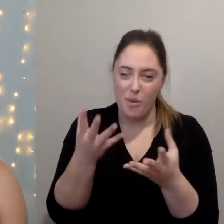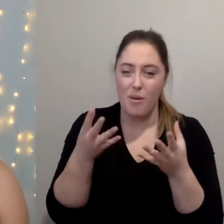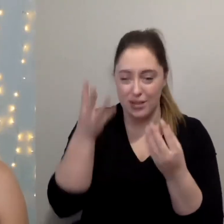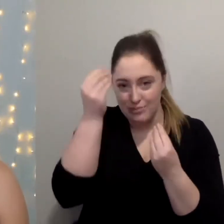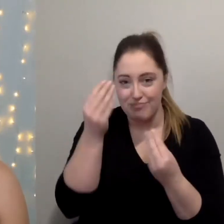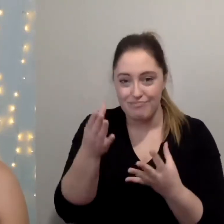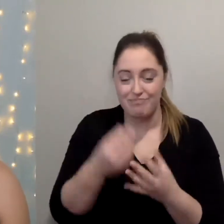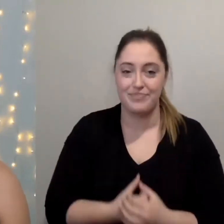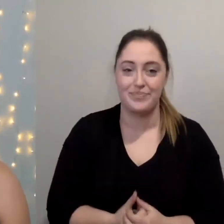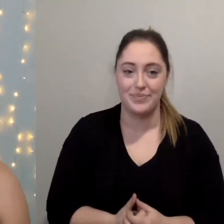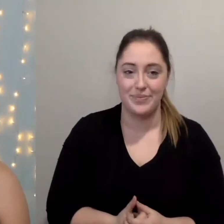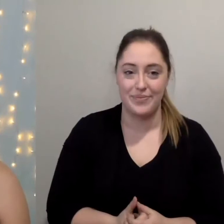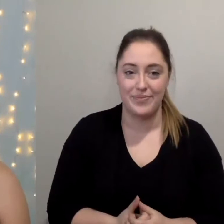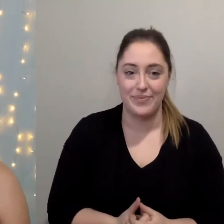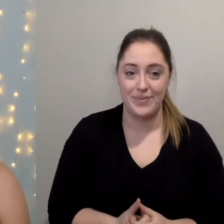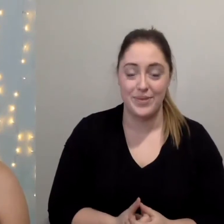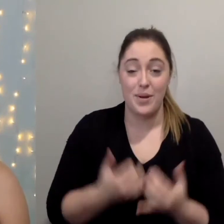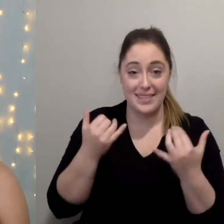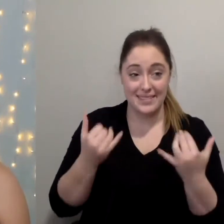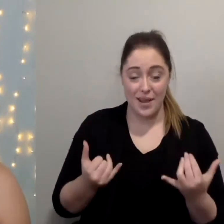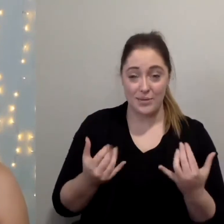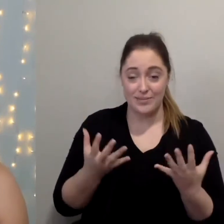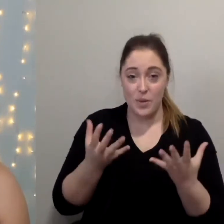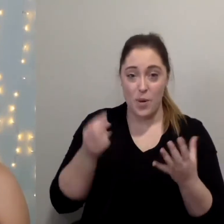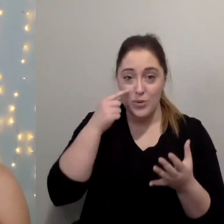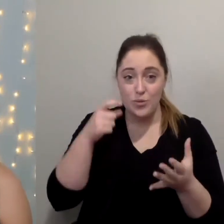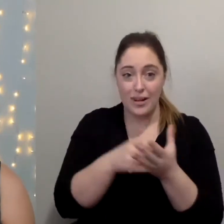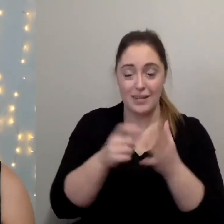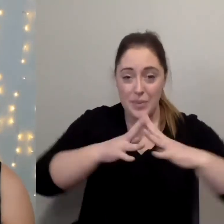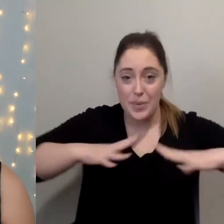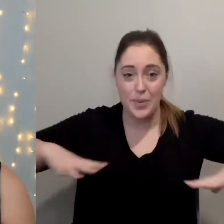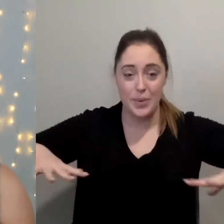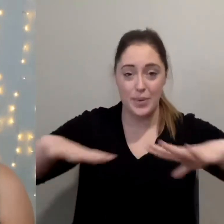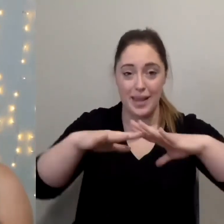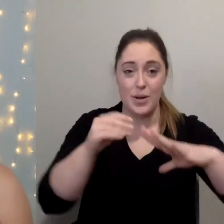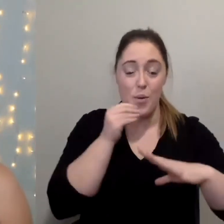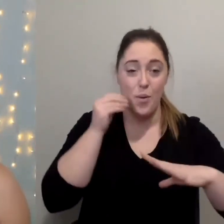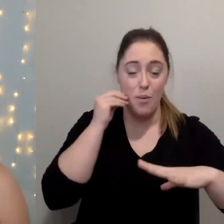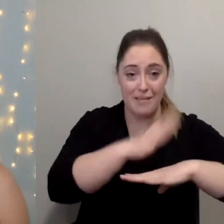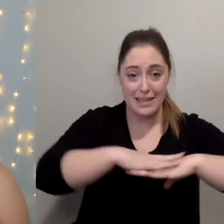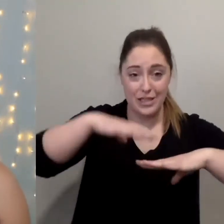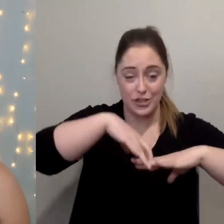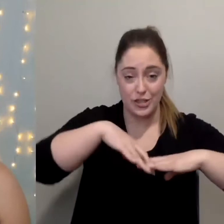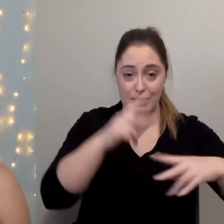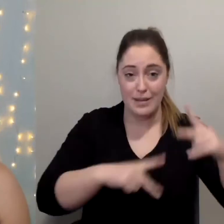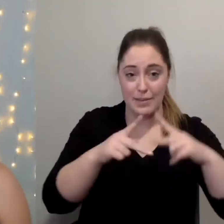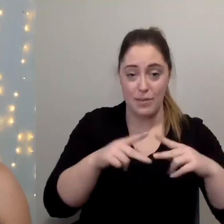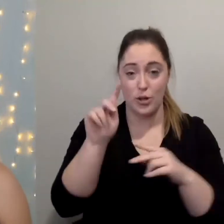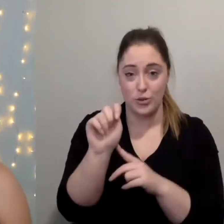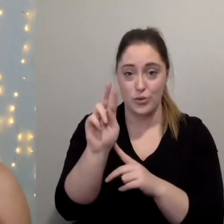I want to recognize that we are on treaty one territory homeland to the Ojibwe